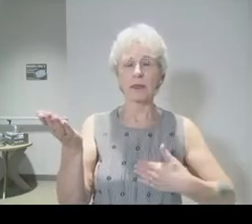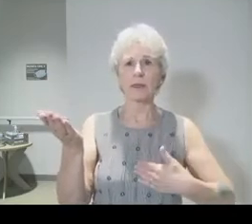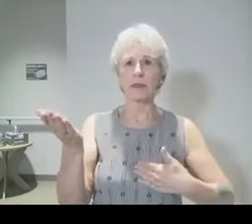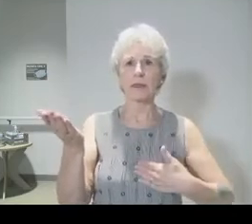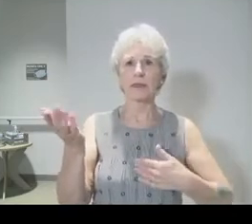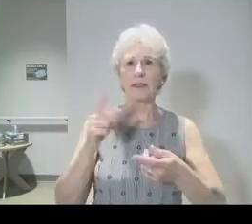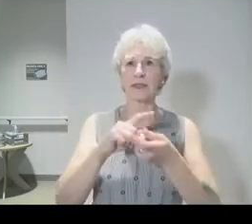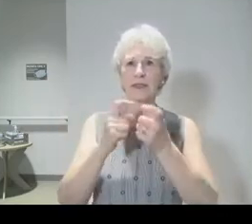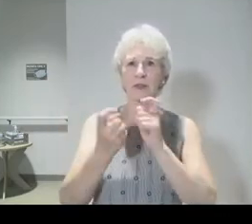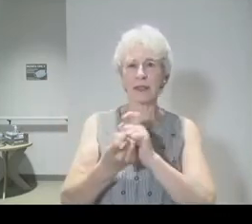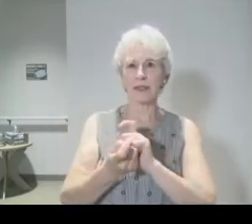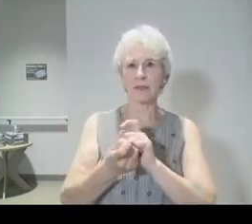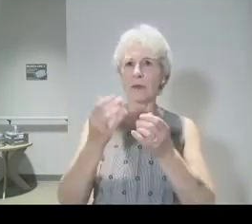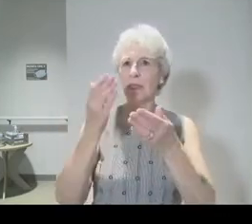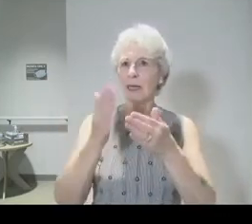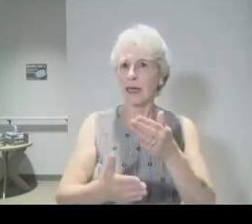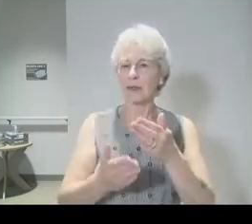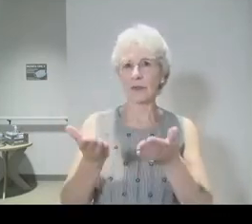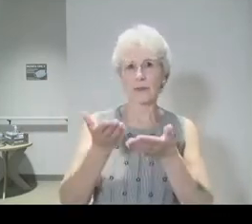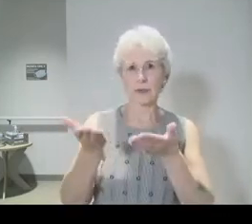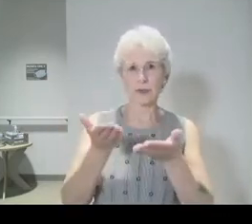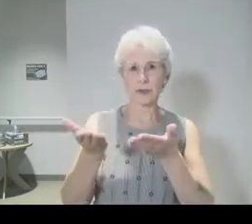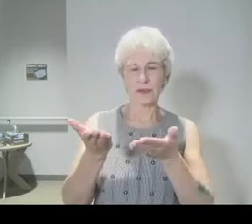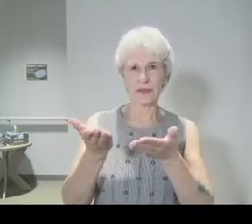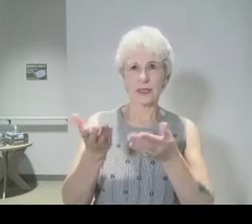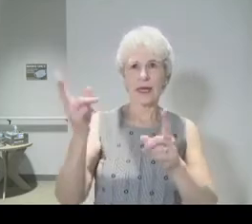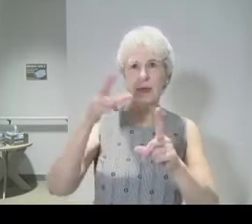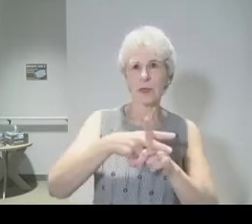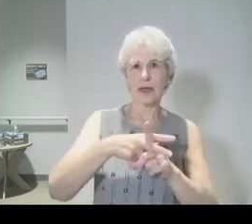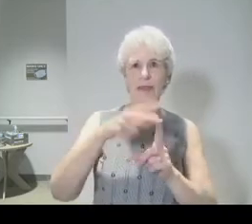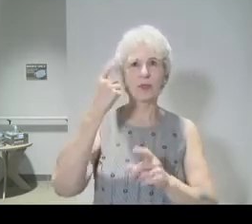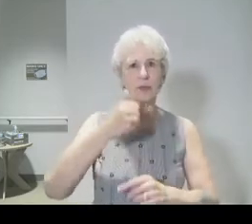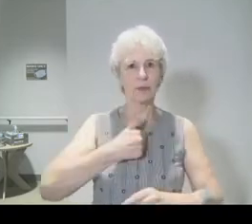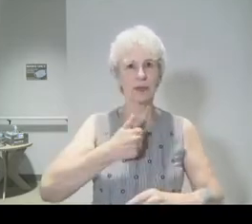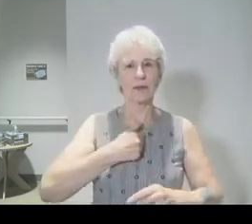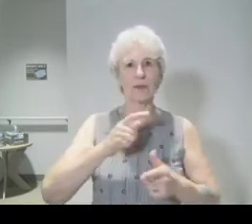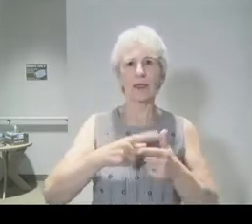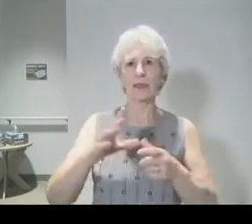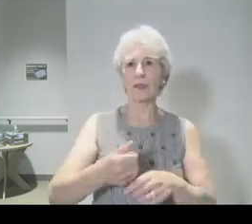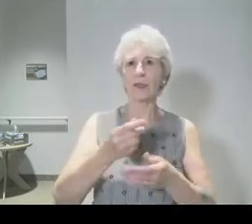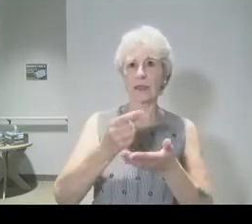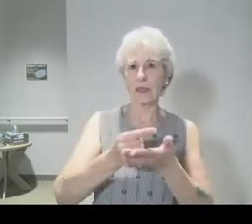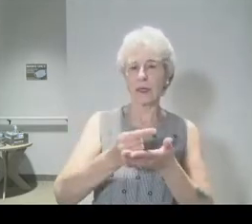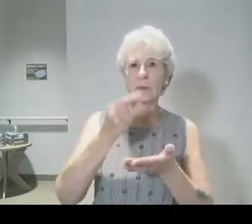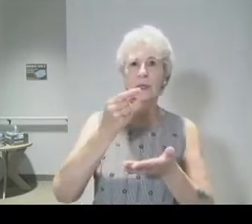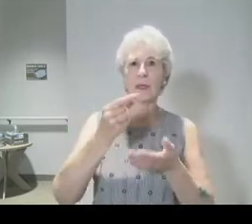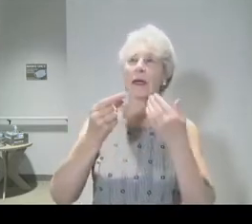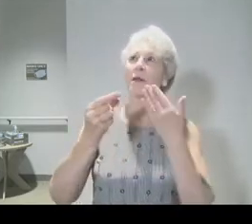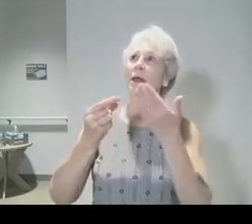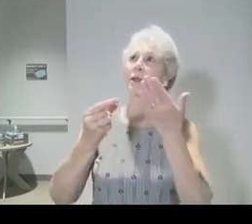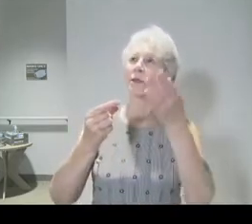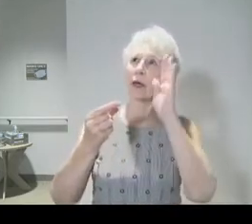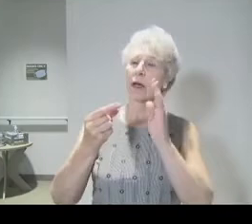He transformed the end of the service and applied it to himself. And then he took the cup and he gave thanks for it and he said,